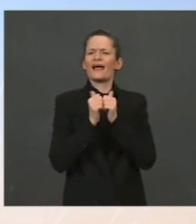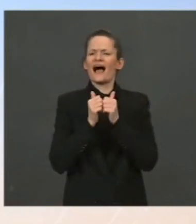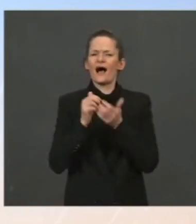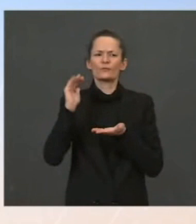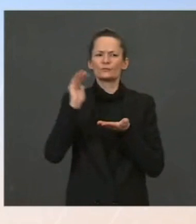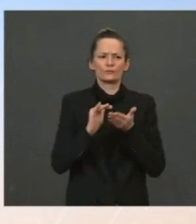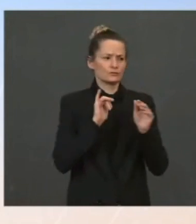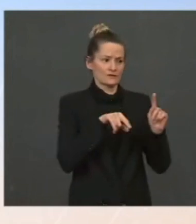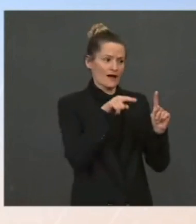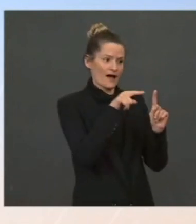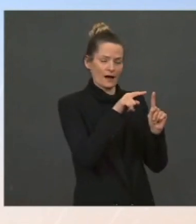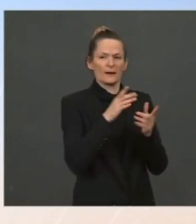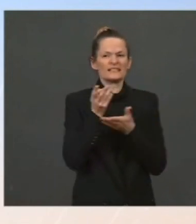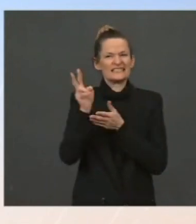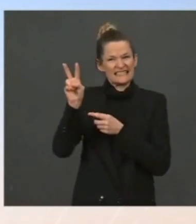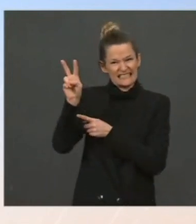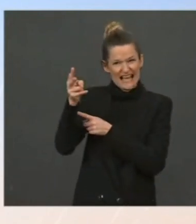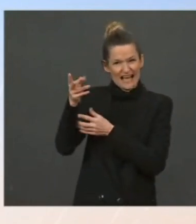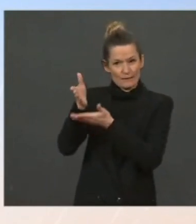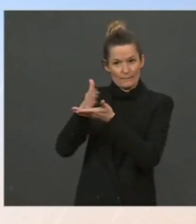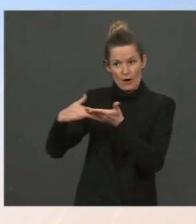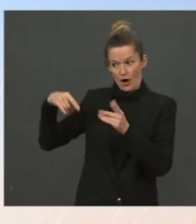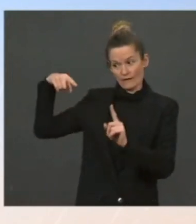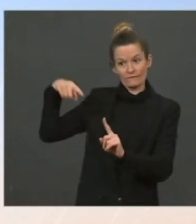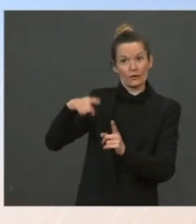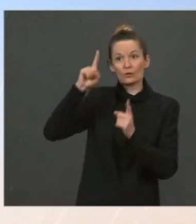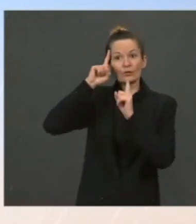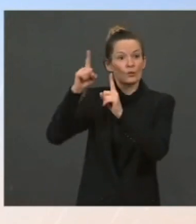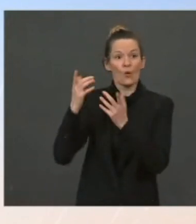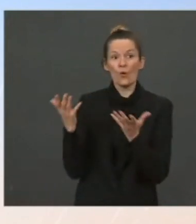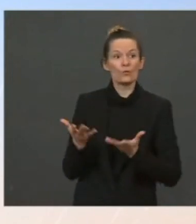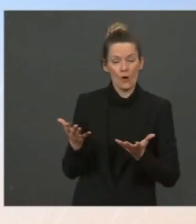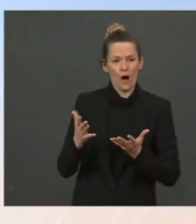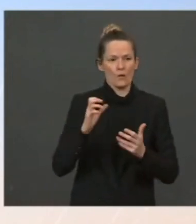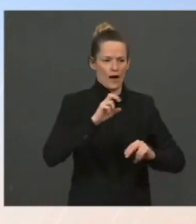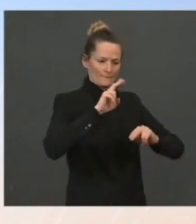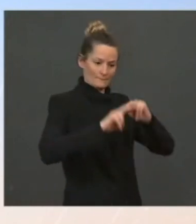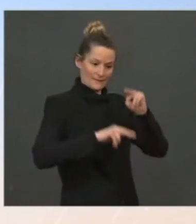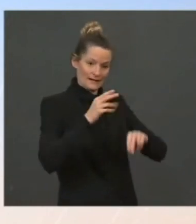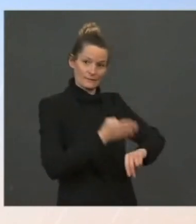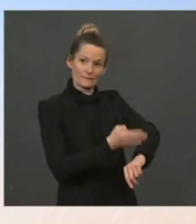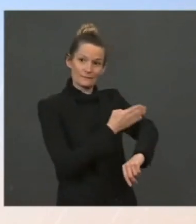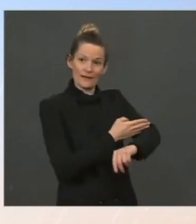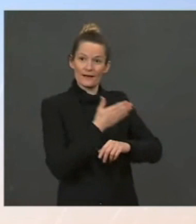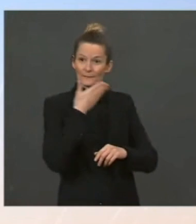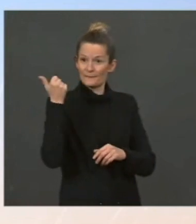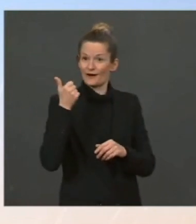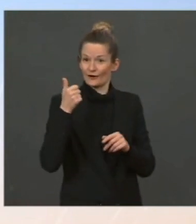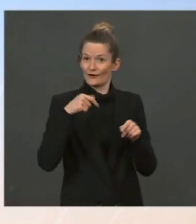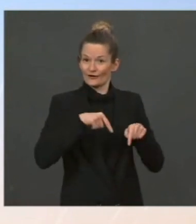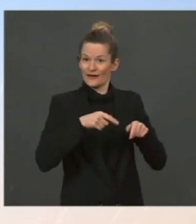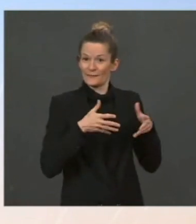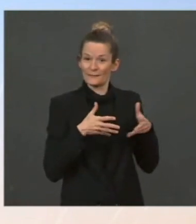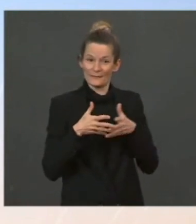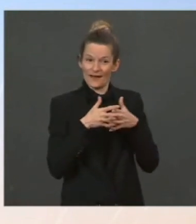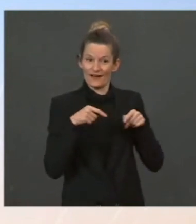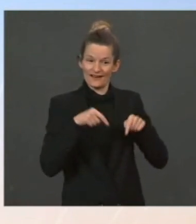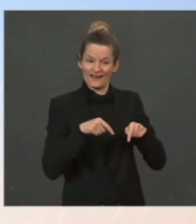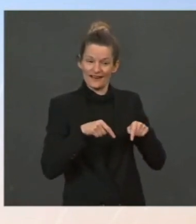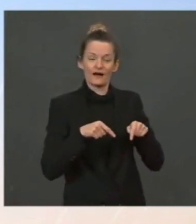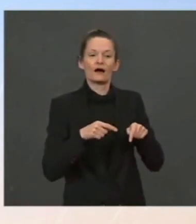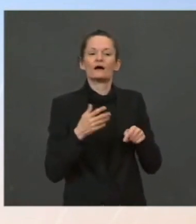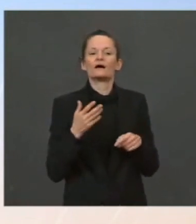is the Build Back Better agenda. And because the clean energy tax credits in that agenda will help